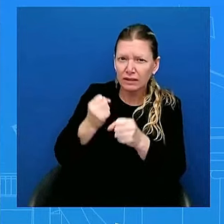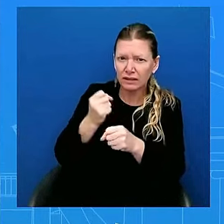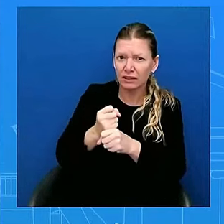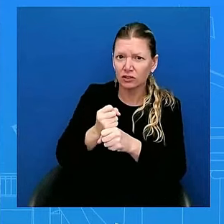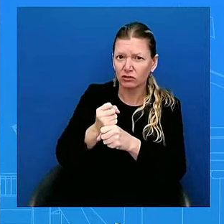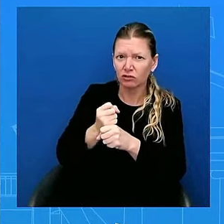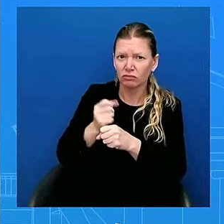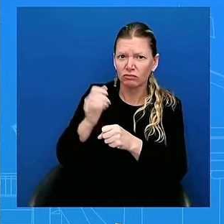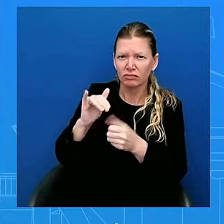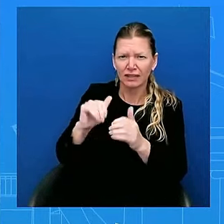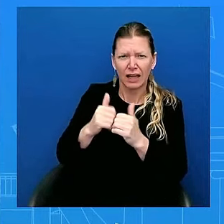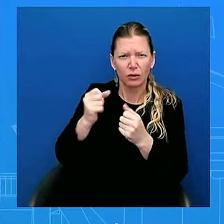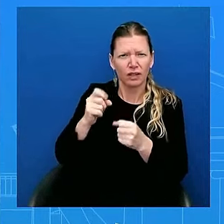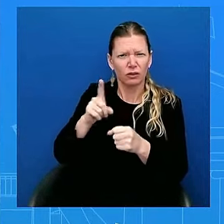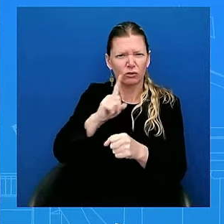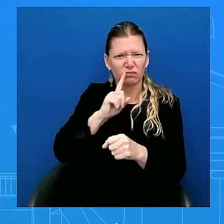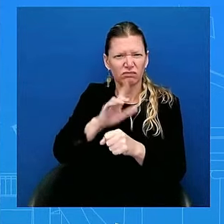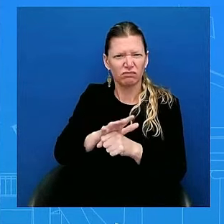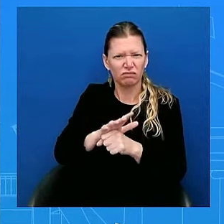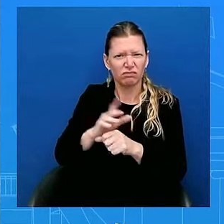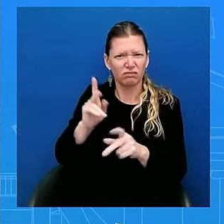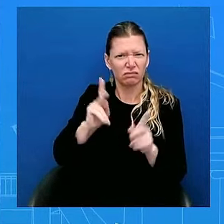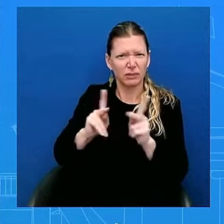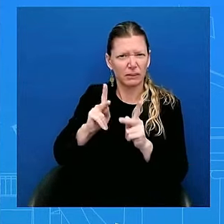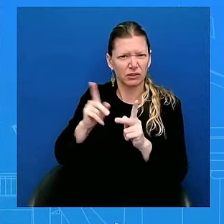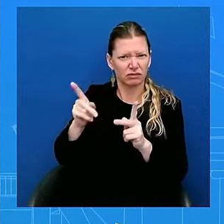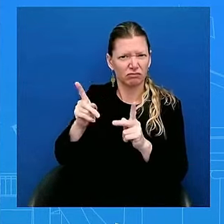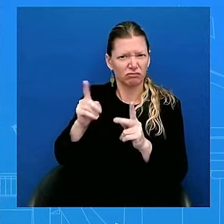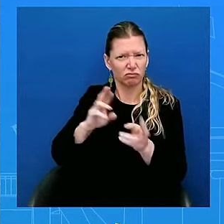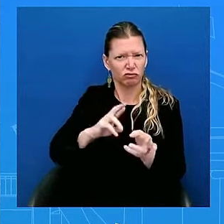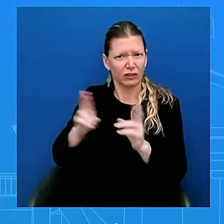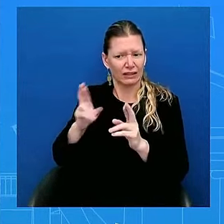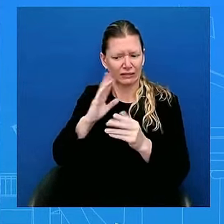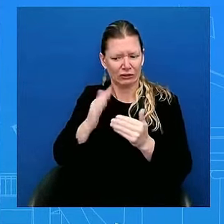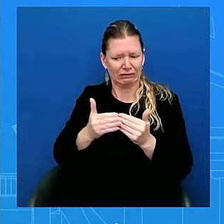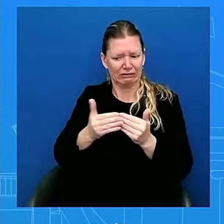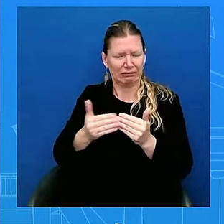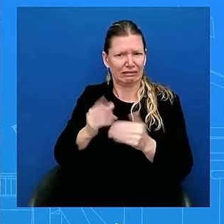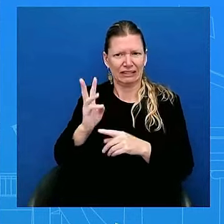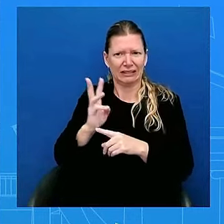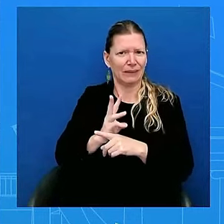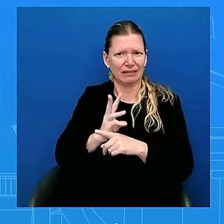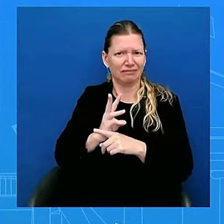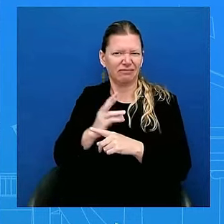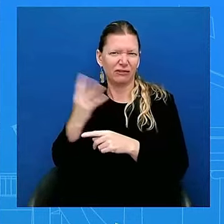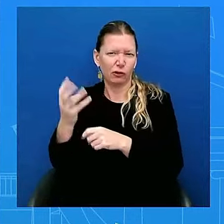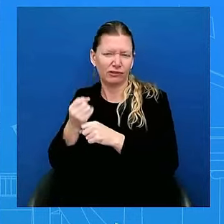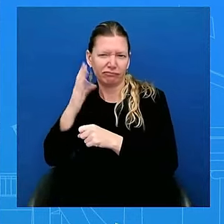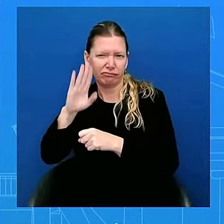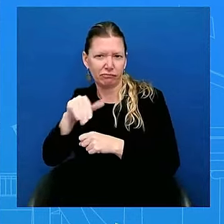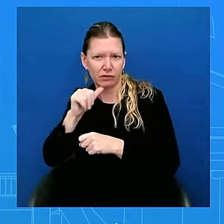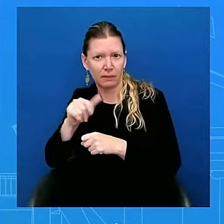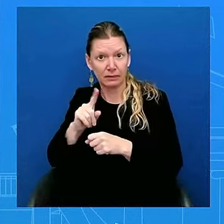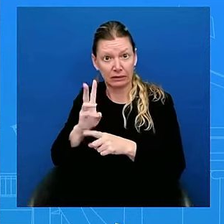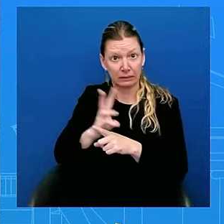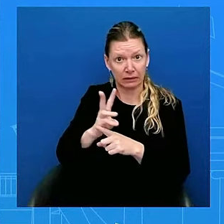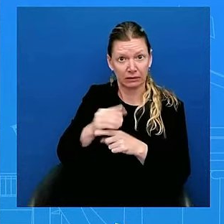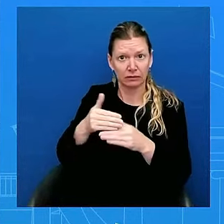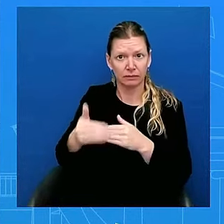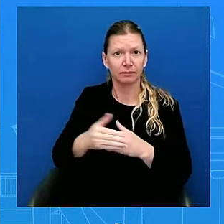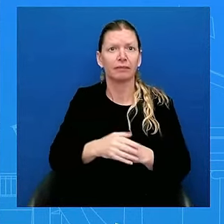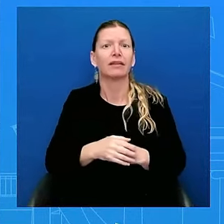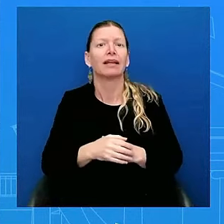say is that – and I've heard these suggestions out there. This is not an answer to you. This is an answer to the suggestions that I've had.